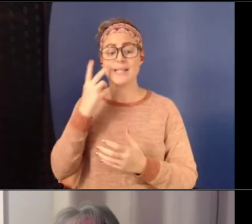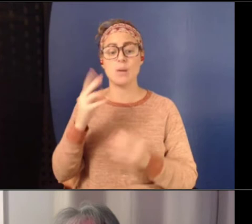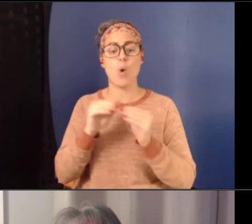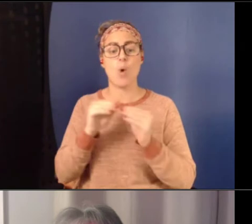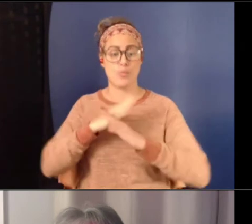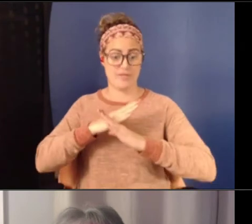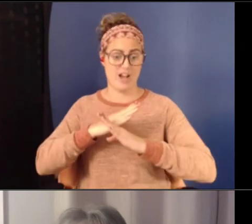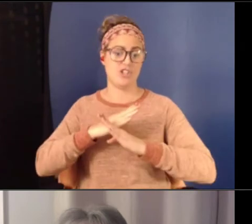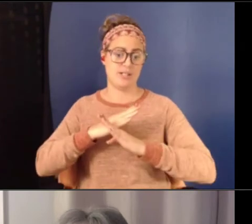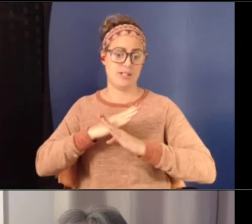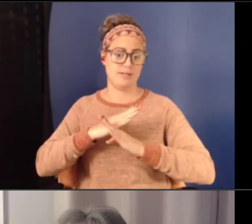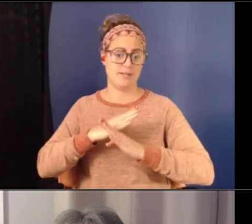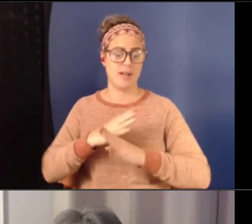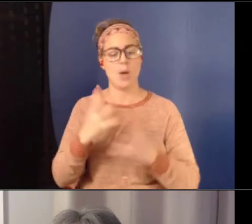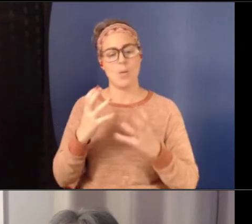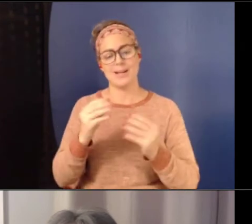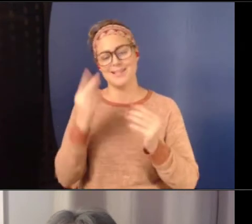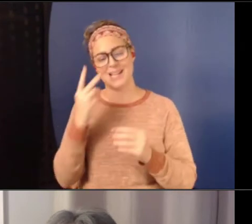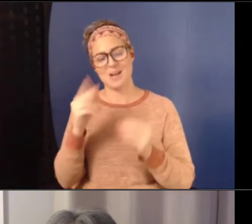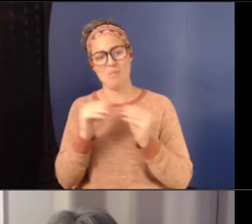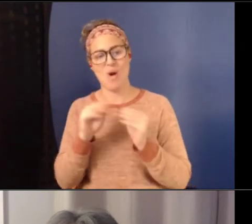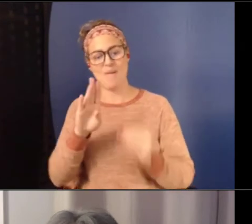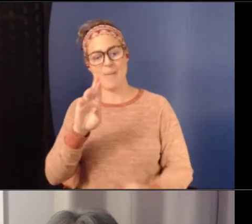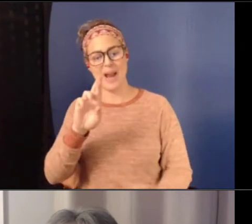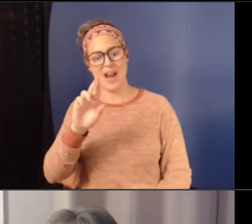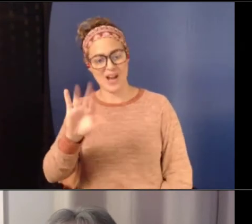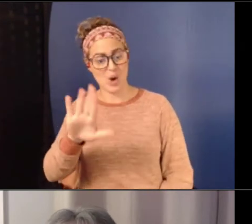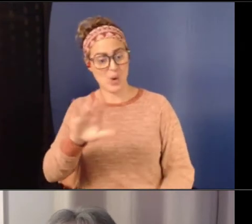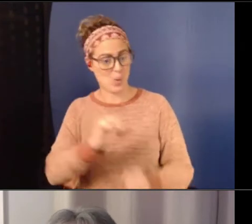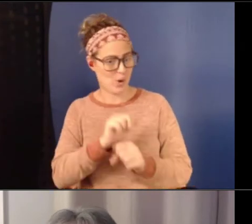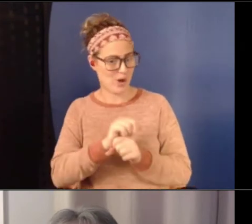see more of Barry's work out there that's scaled up.